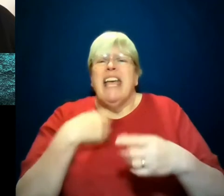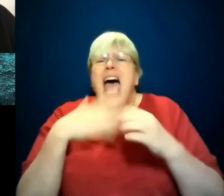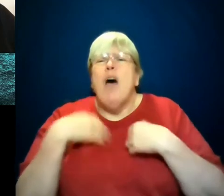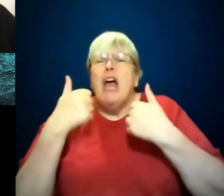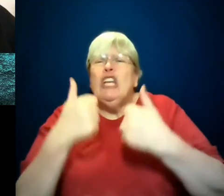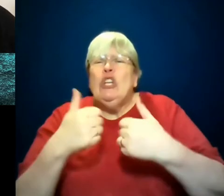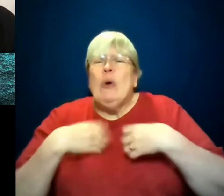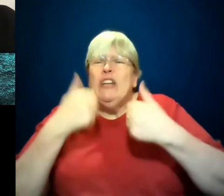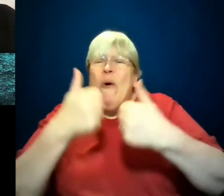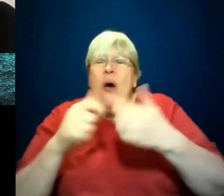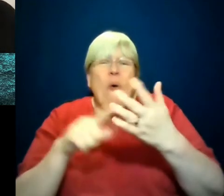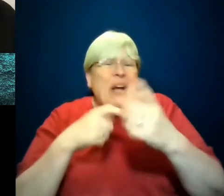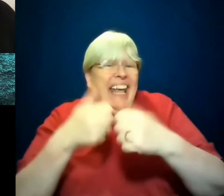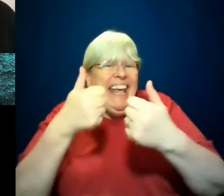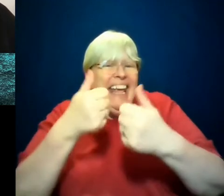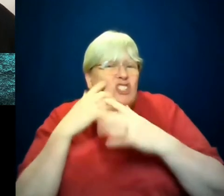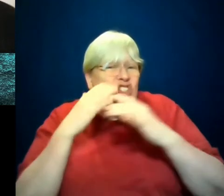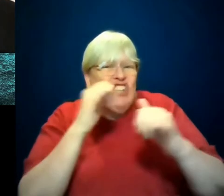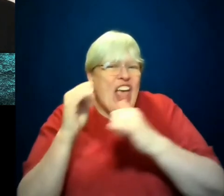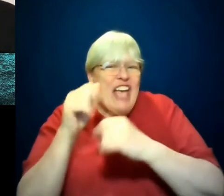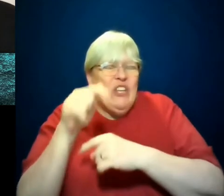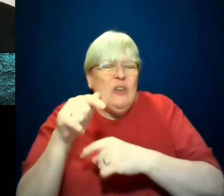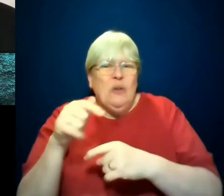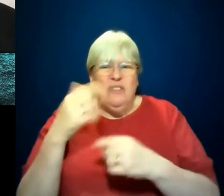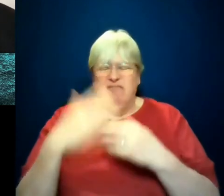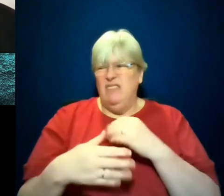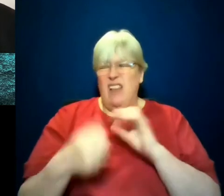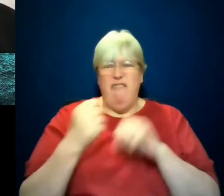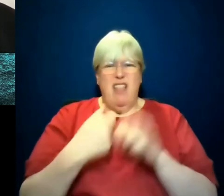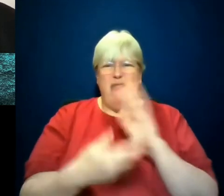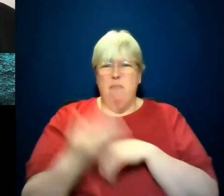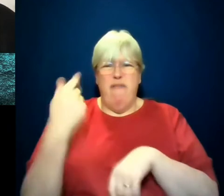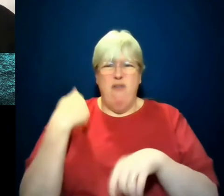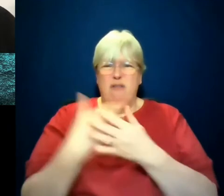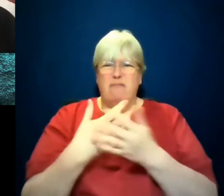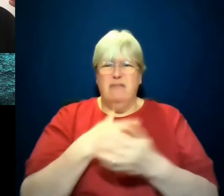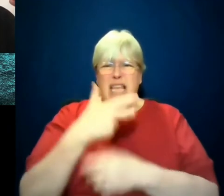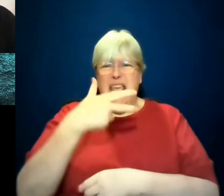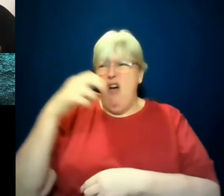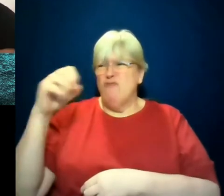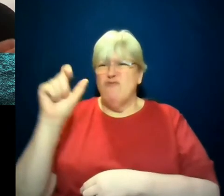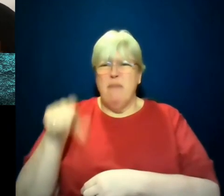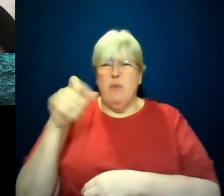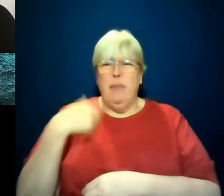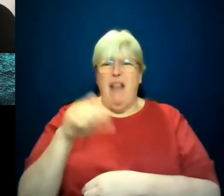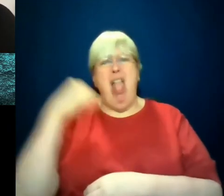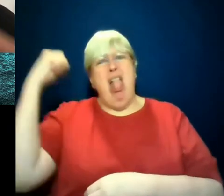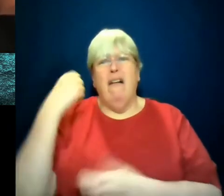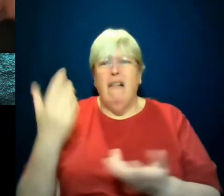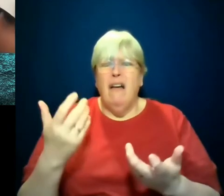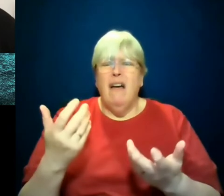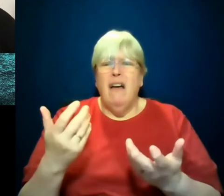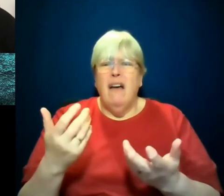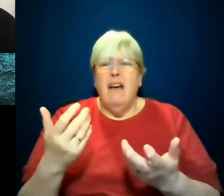okay? I'm just checking. You didn't check in with me when 800 other people got lynched. Why now? And I have my